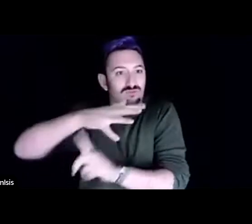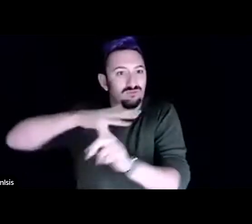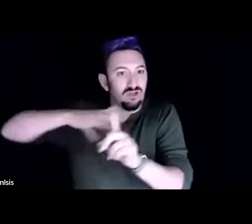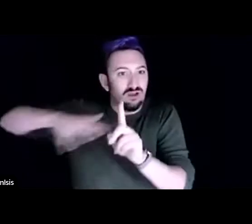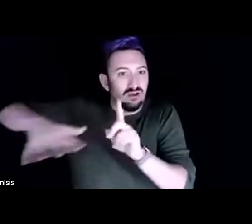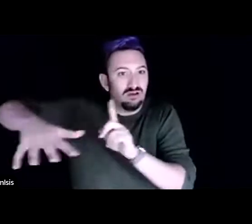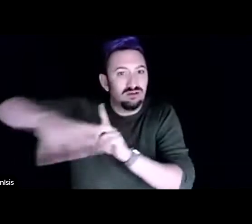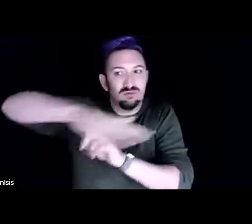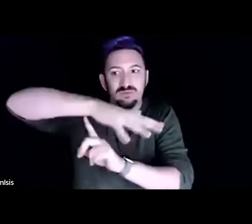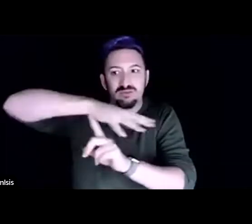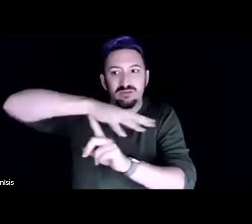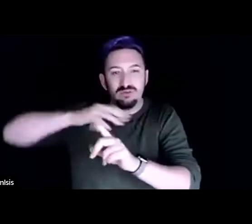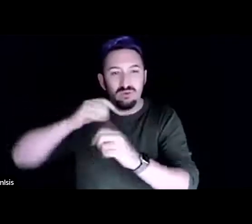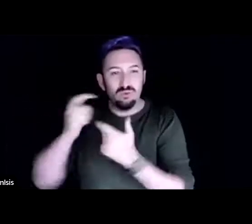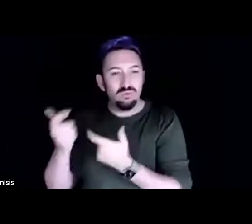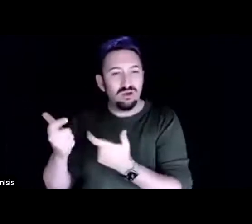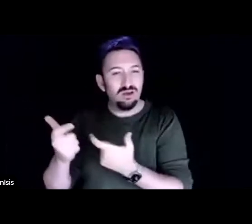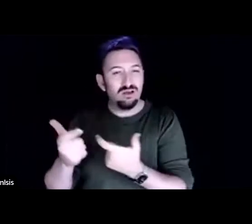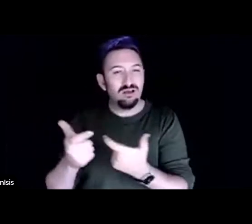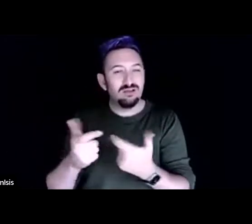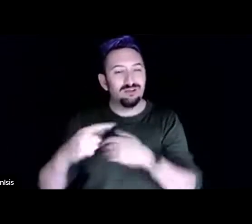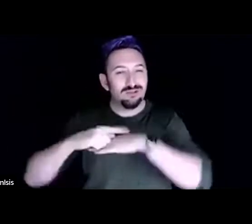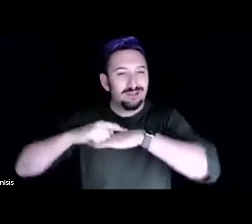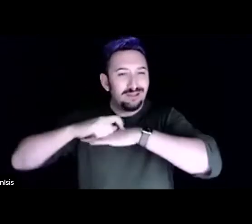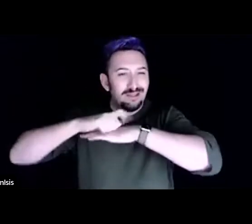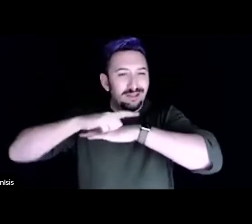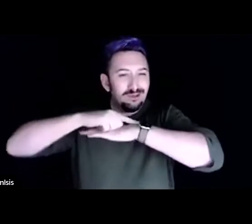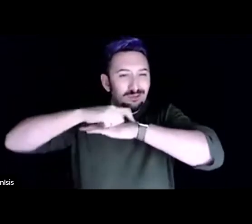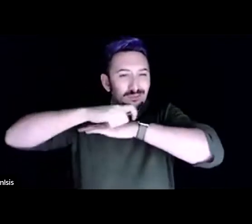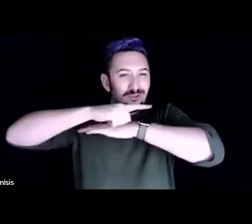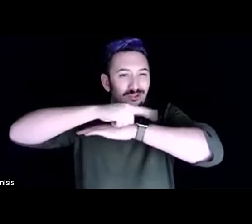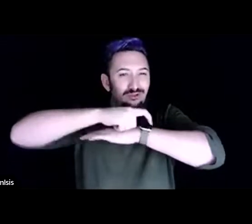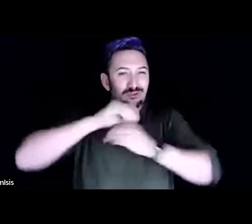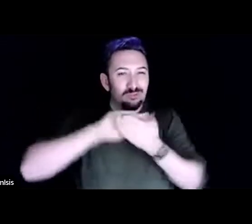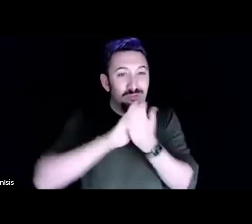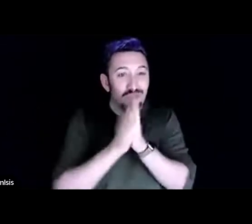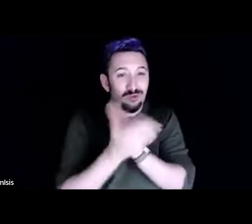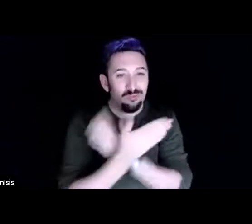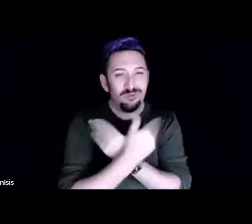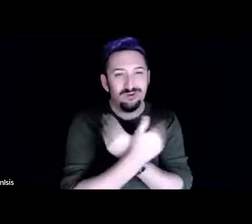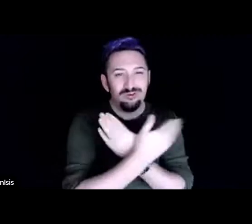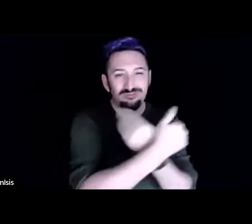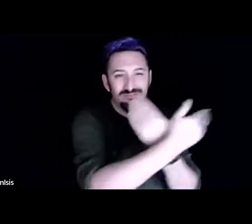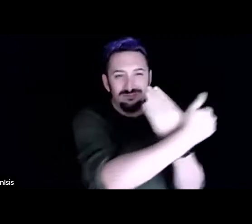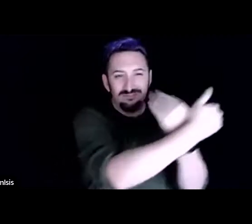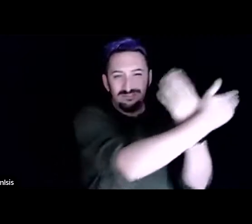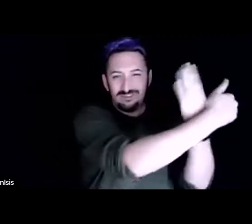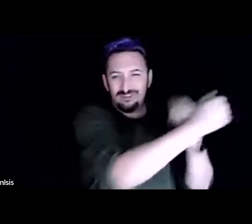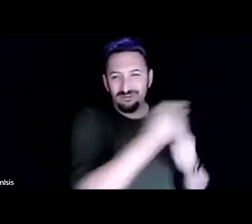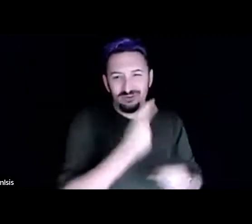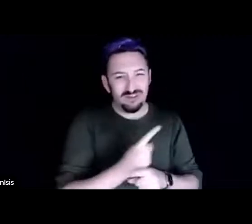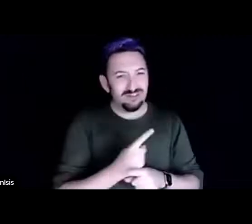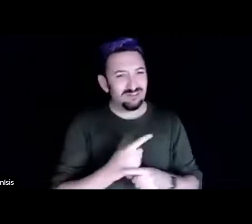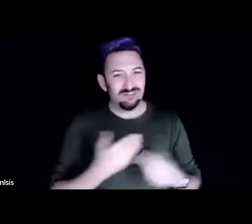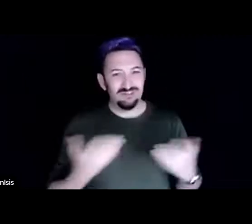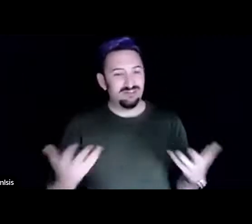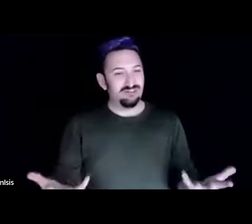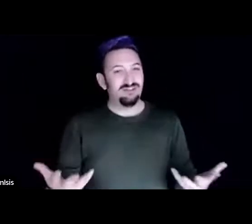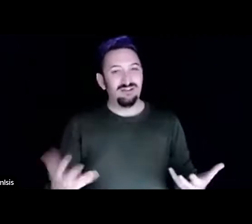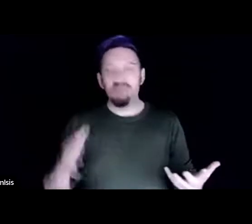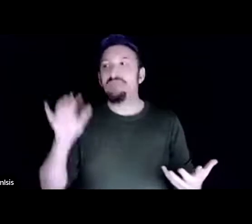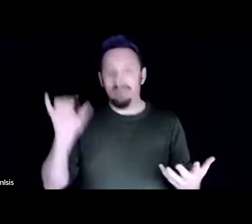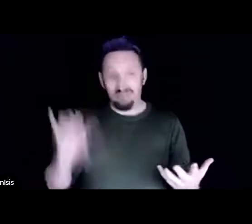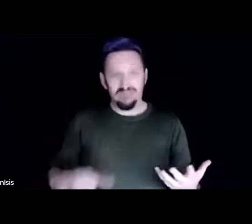come from caterpillars and on and on gives them i think the main tools they